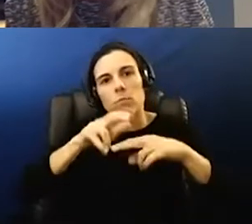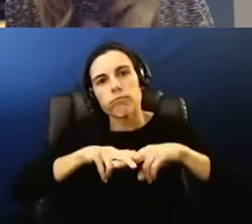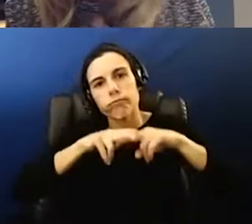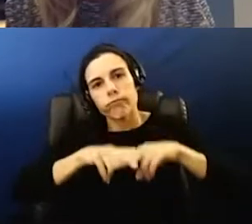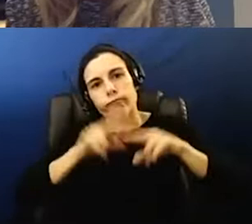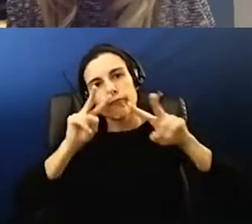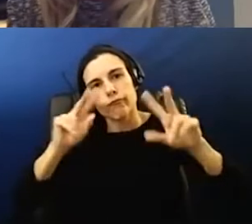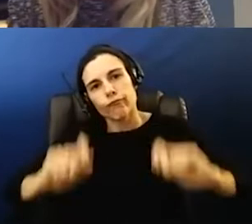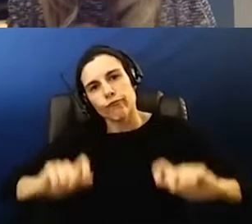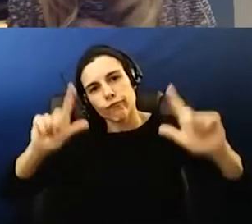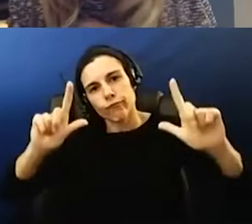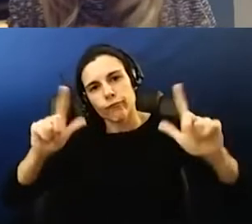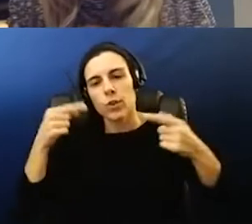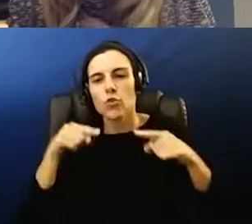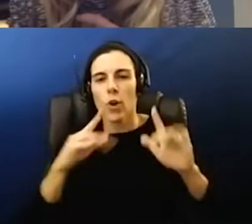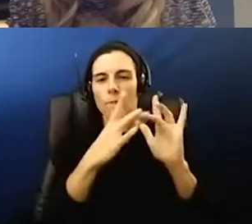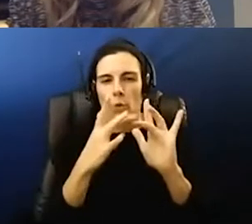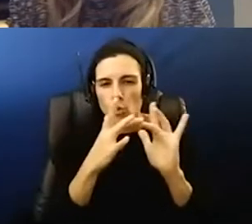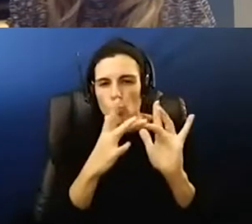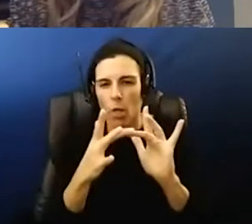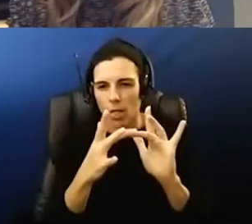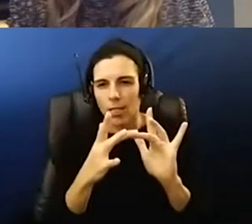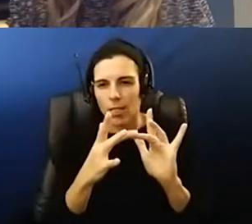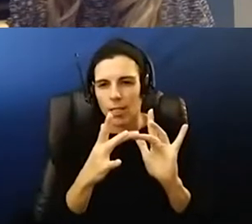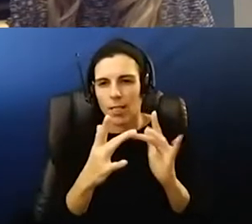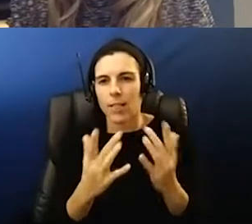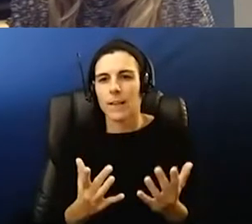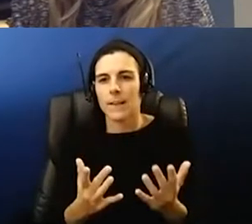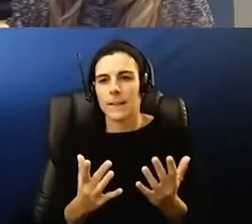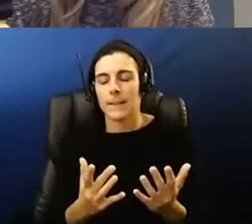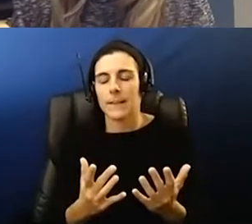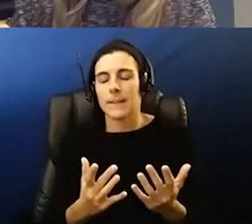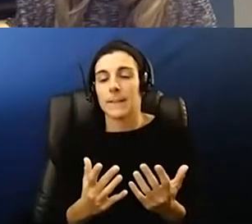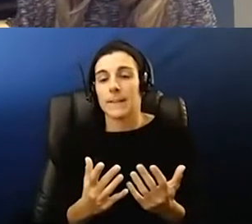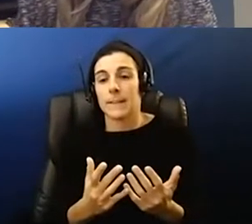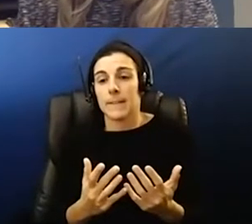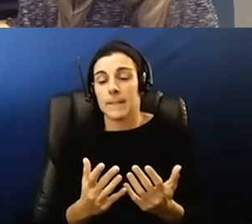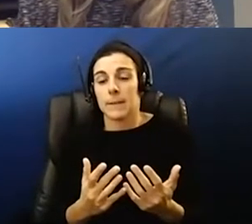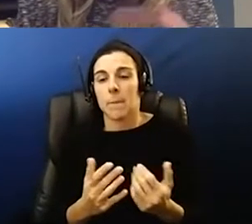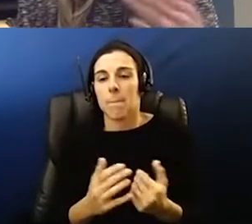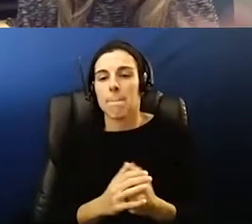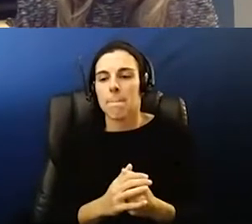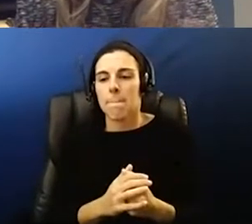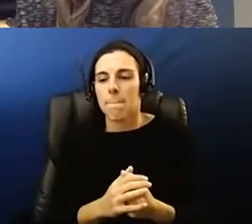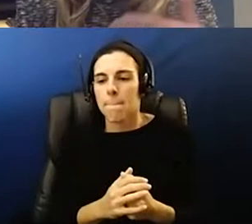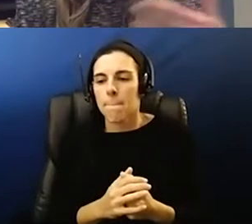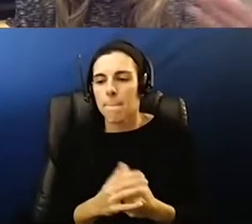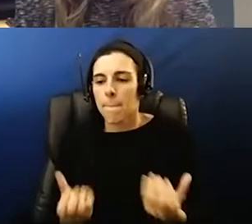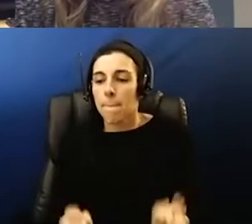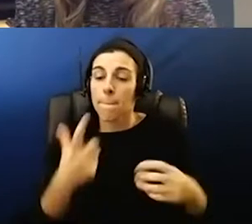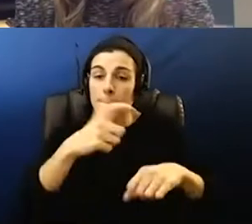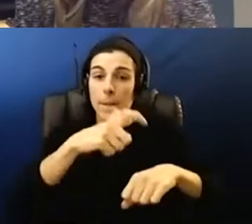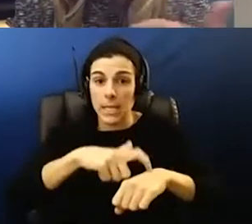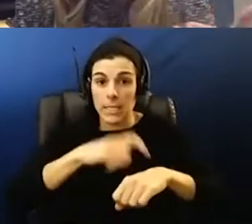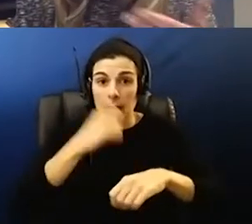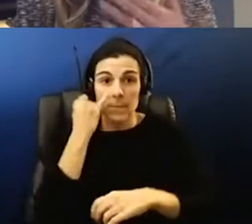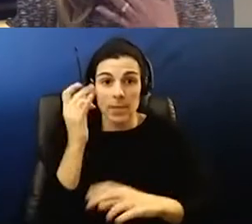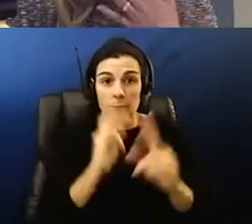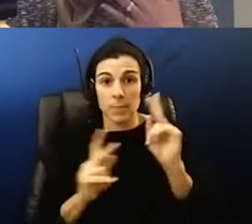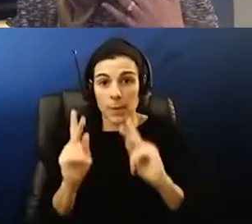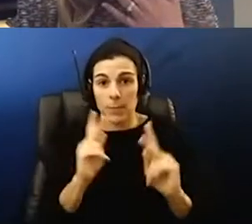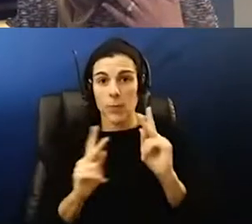screens essentially doing virtual and and i would just like to to first say um you know a lot of times when when people